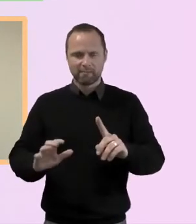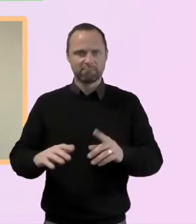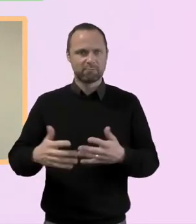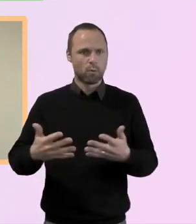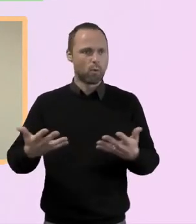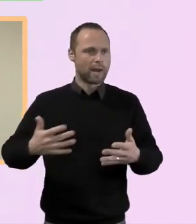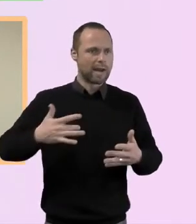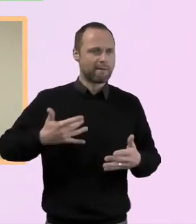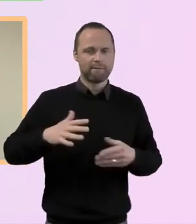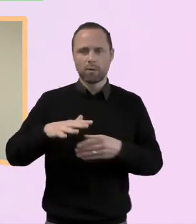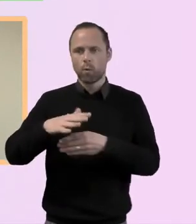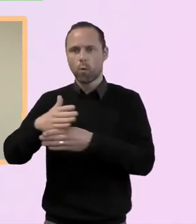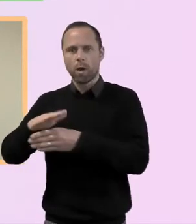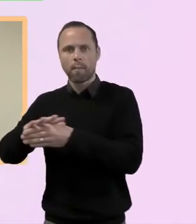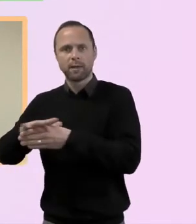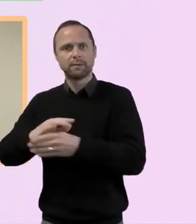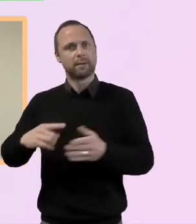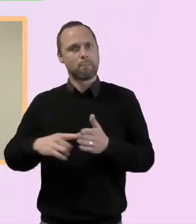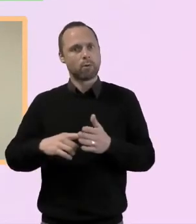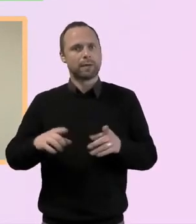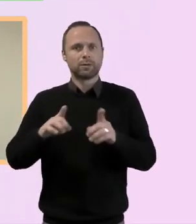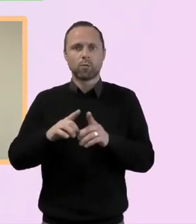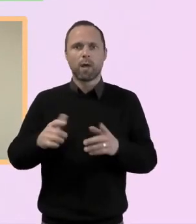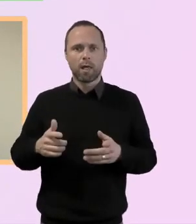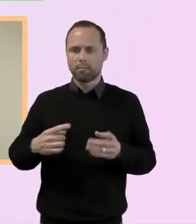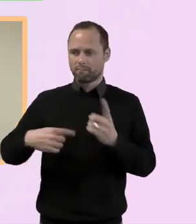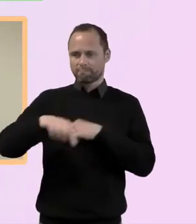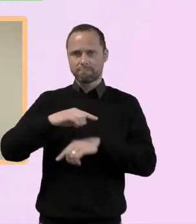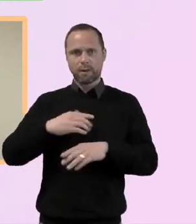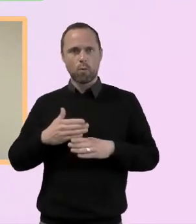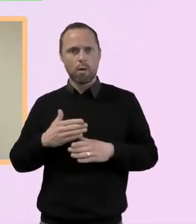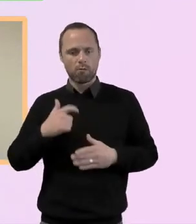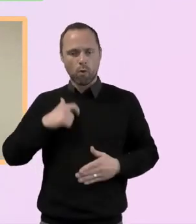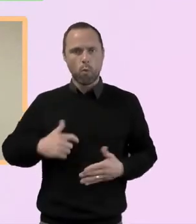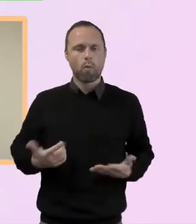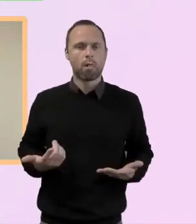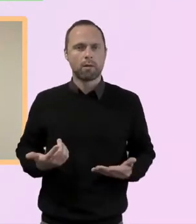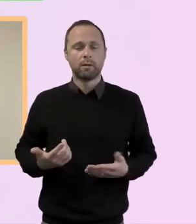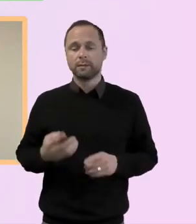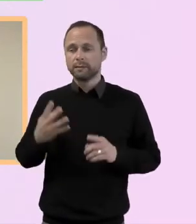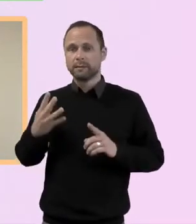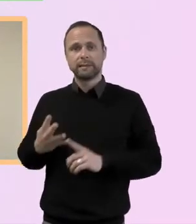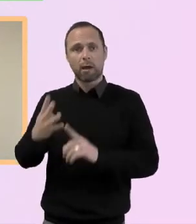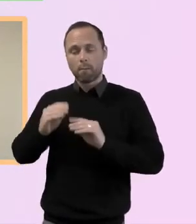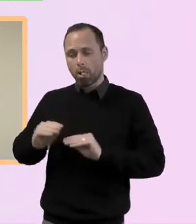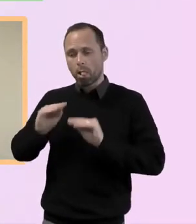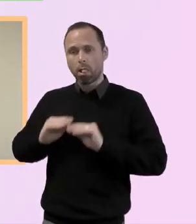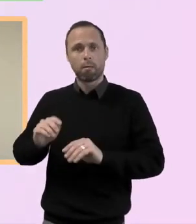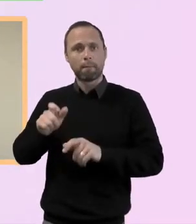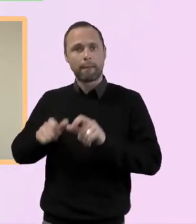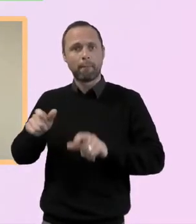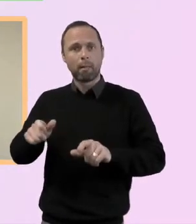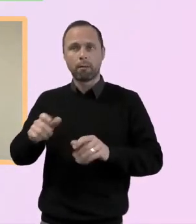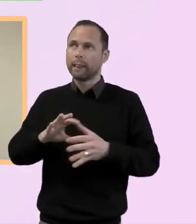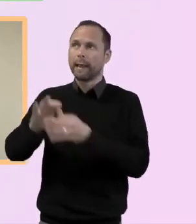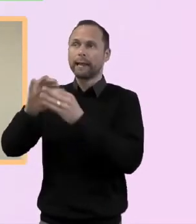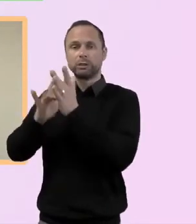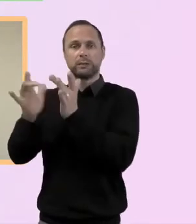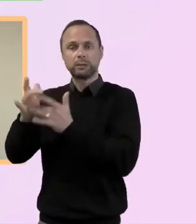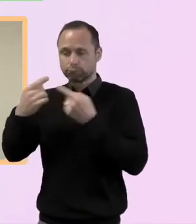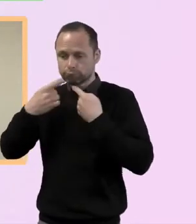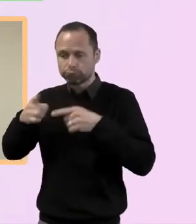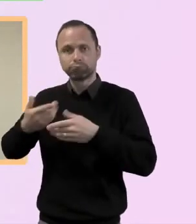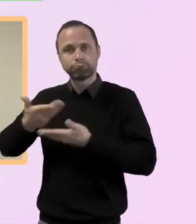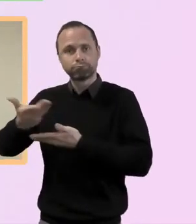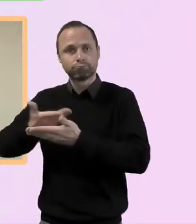more important, discipling people that are every day is more priority. Um, again, I haven't mentioned so much, but I know when we spoke,